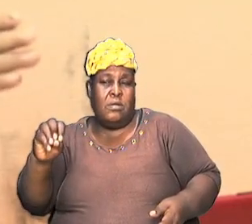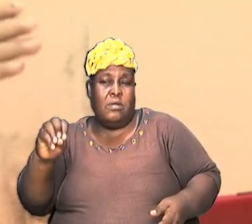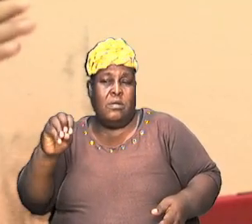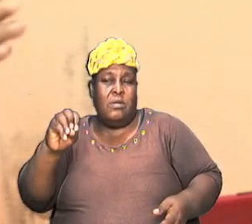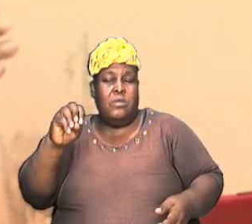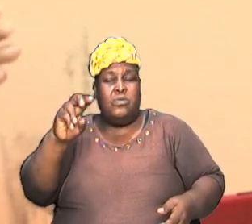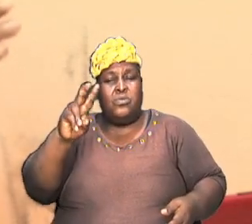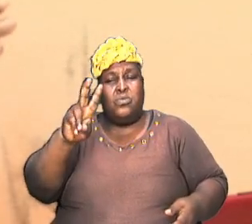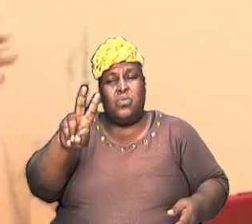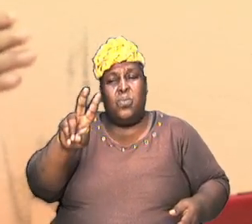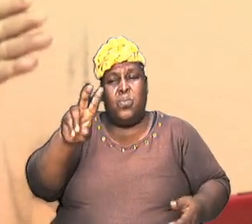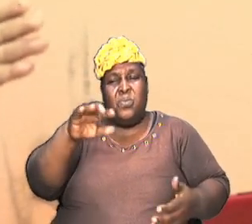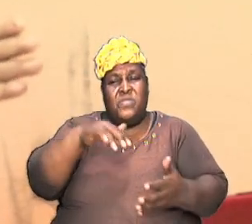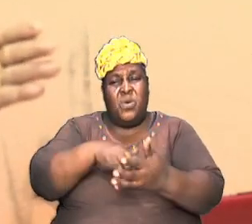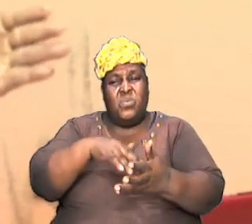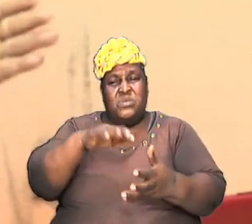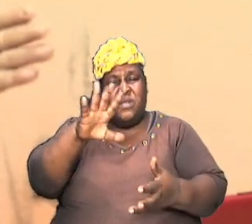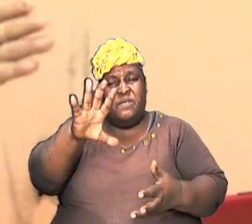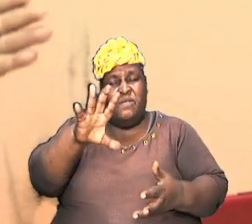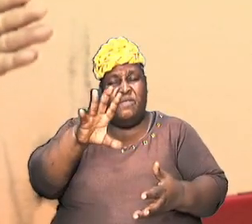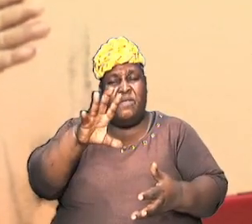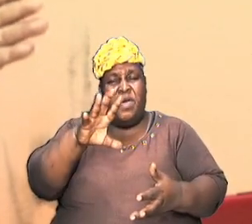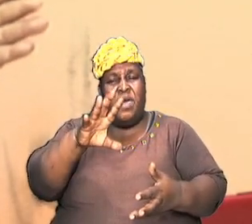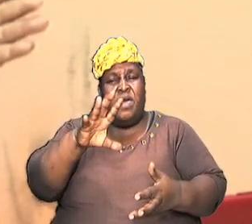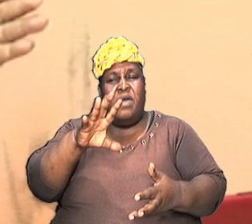,500 years